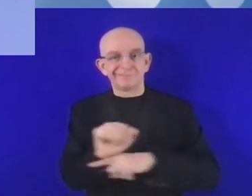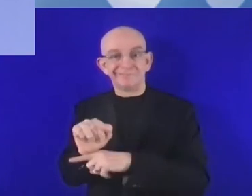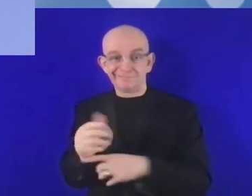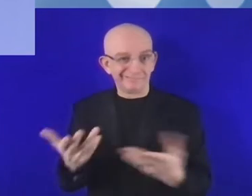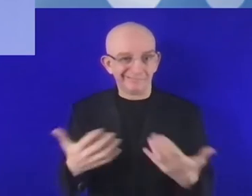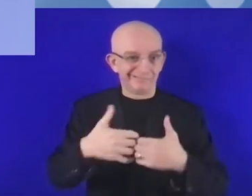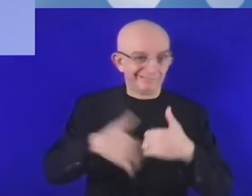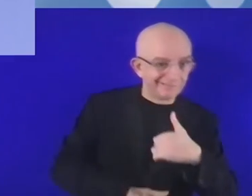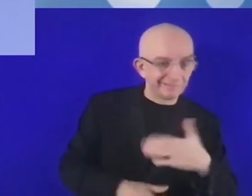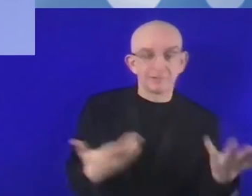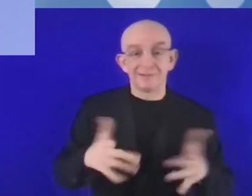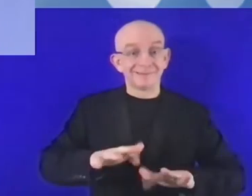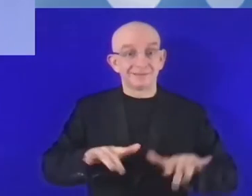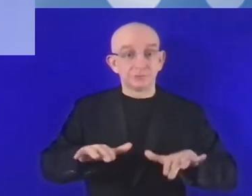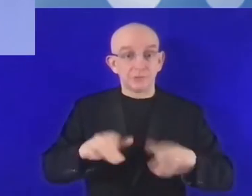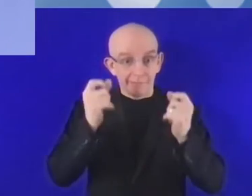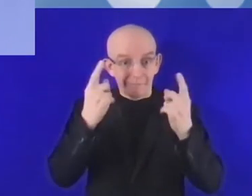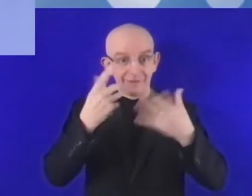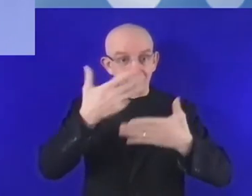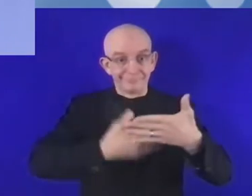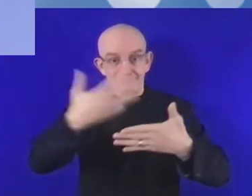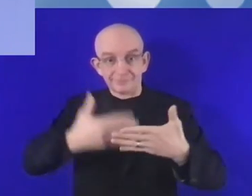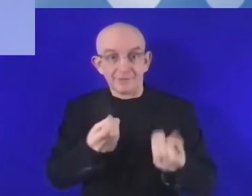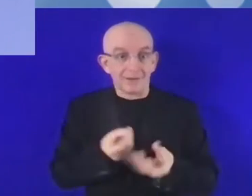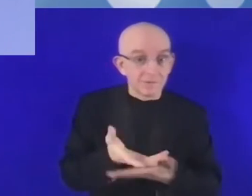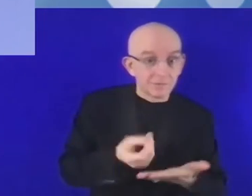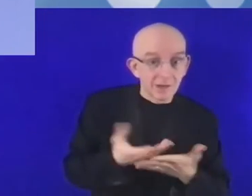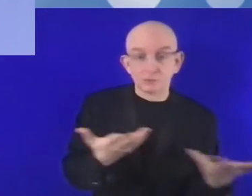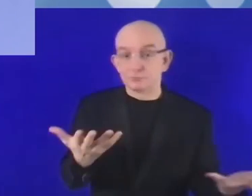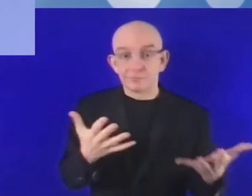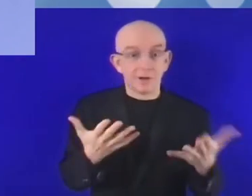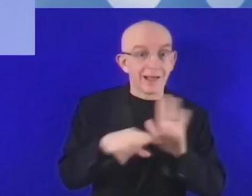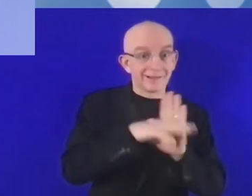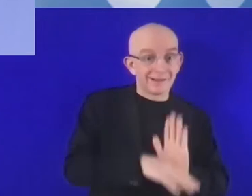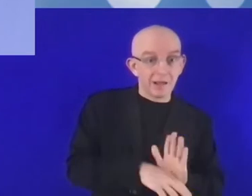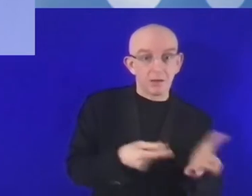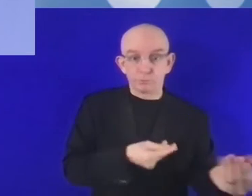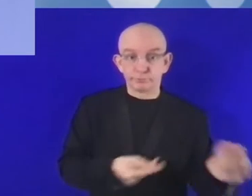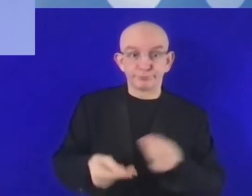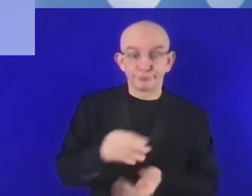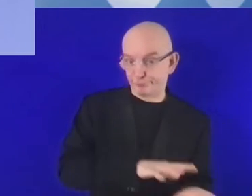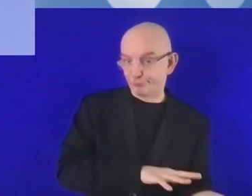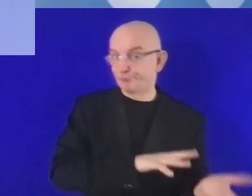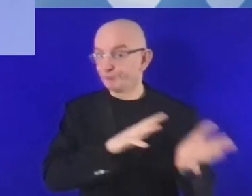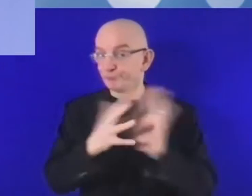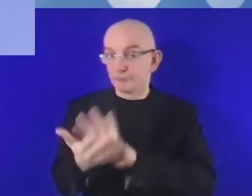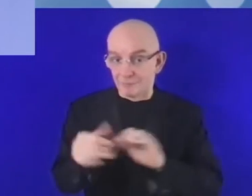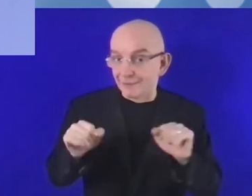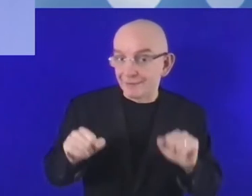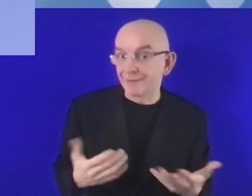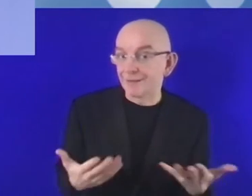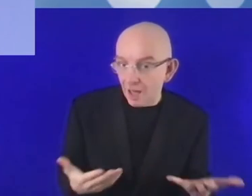The other important factor is we lack a new mindset and the